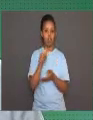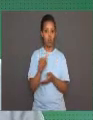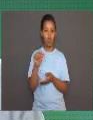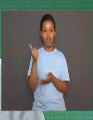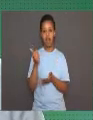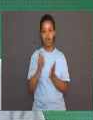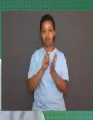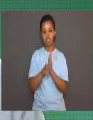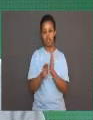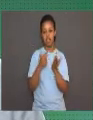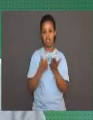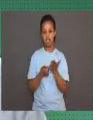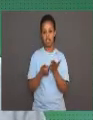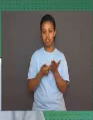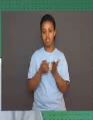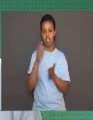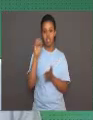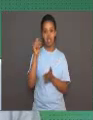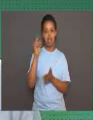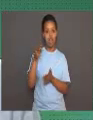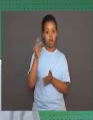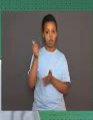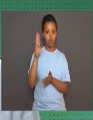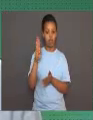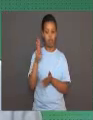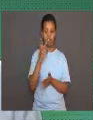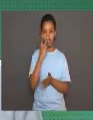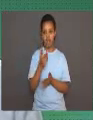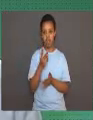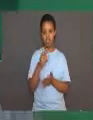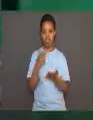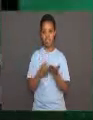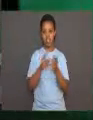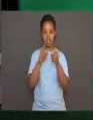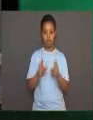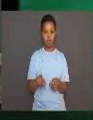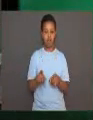of habituation. Watch this video of an experiment.